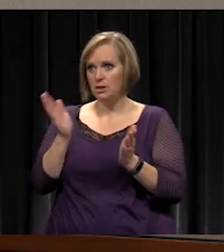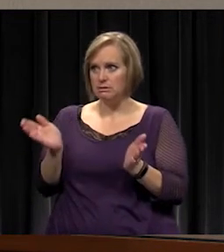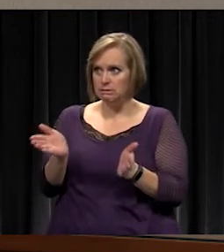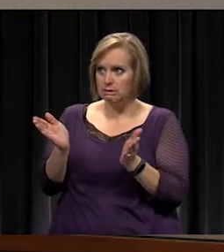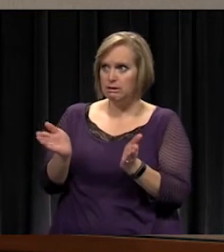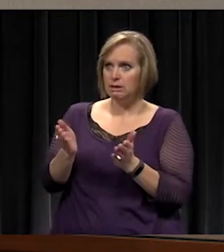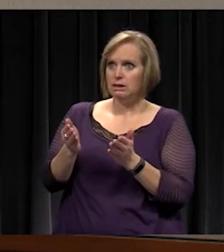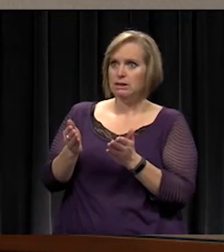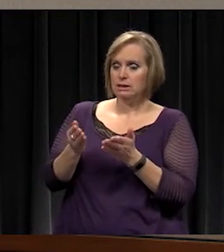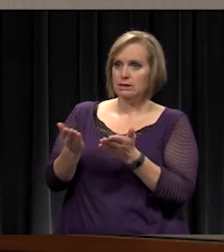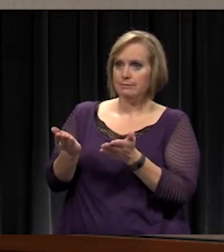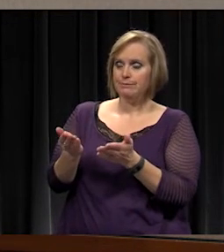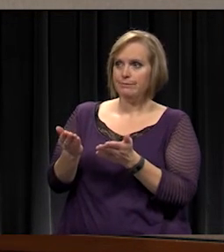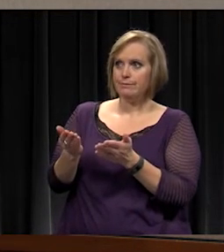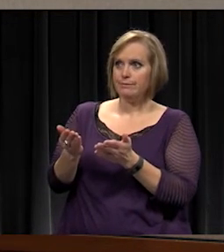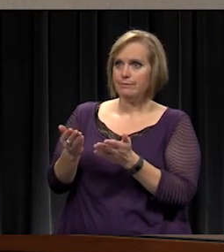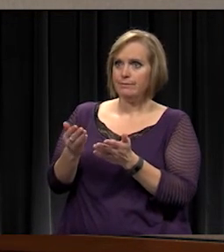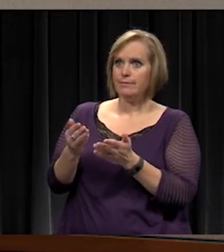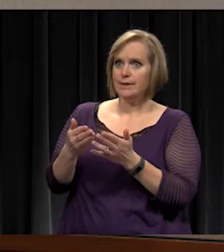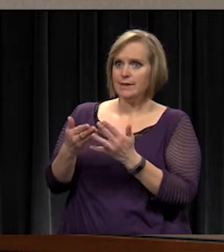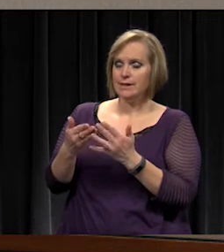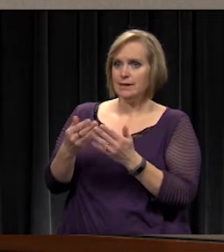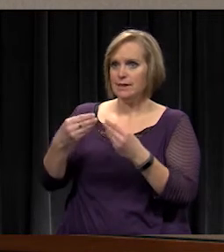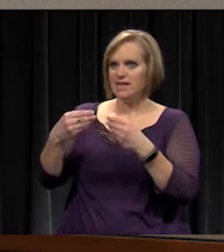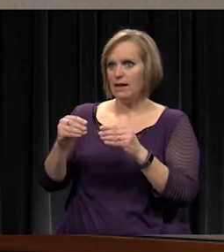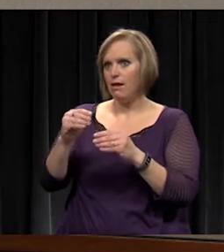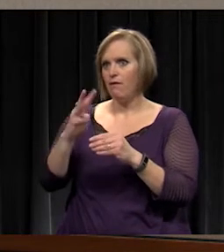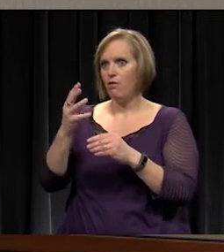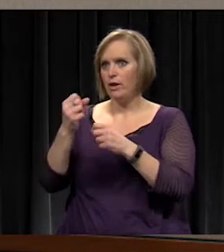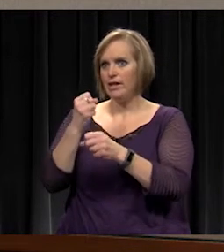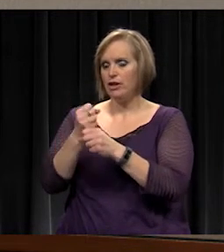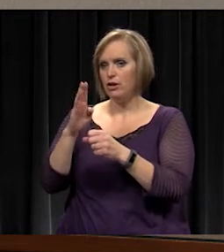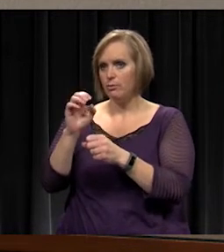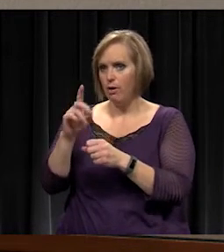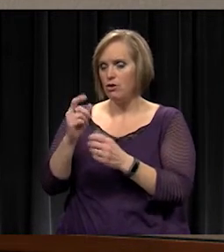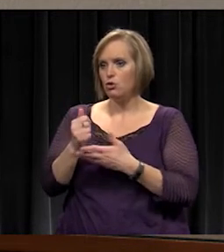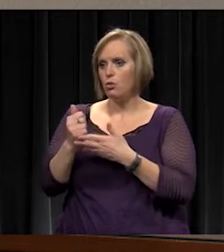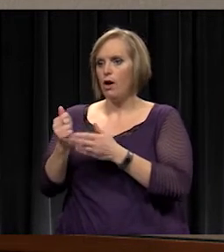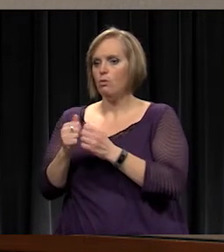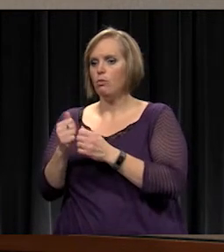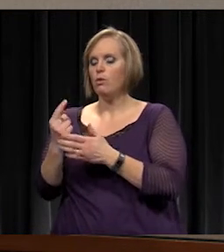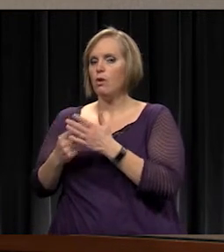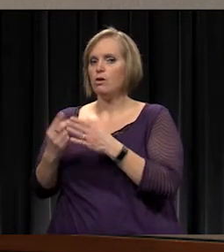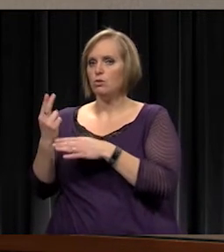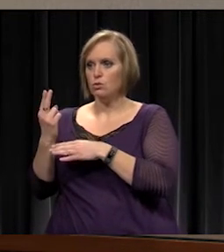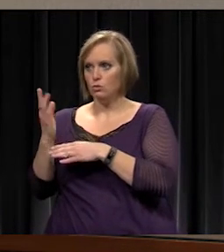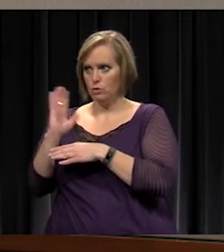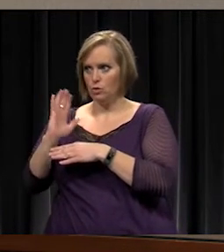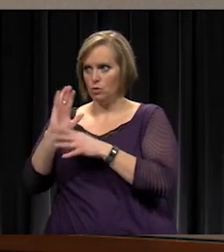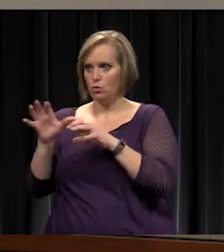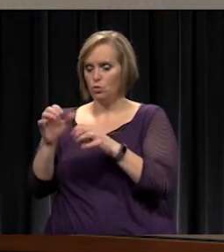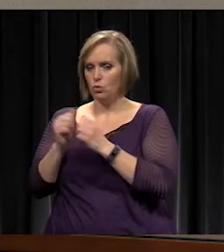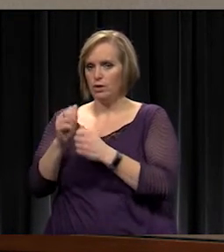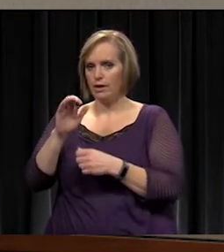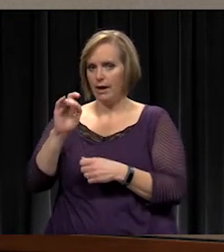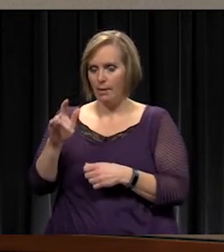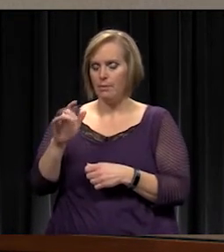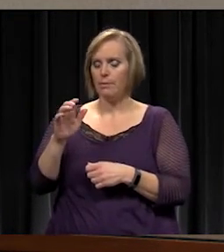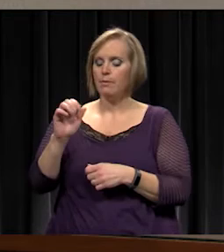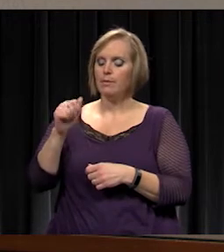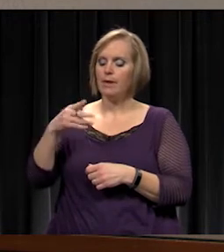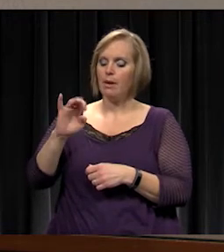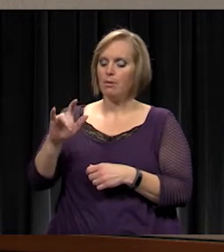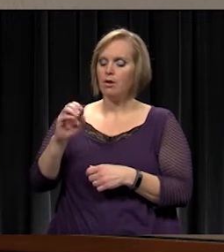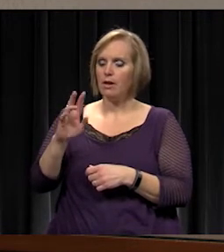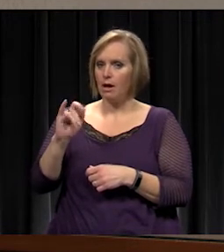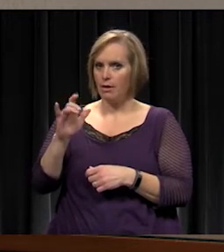help with the things you used to do in capital outlay. We're getting to that choice time because we're starting to see the need to go into capital